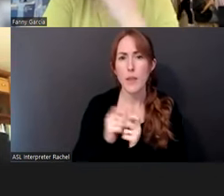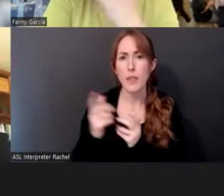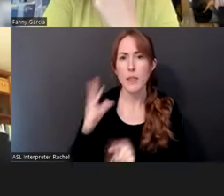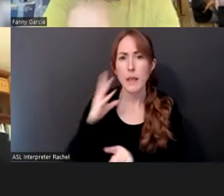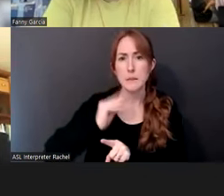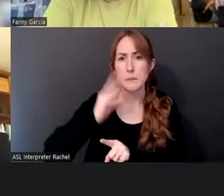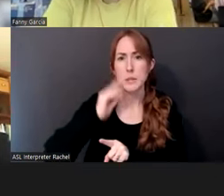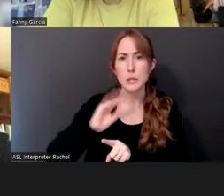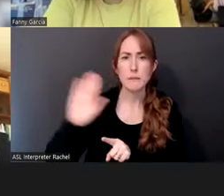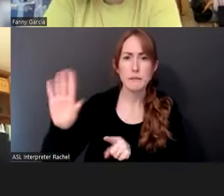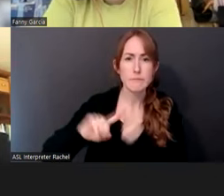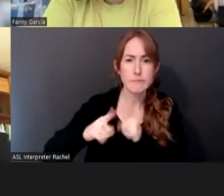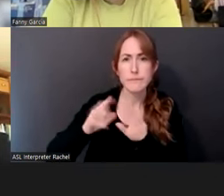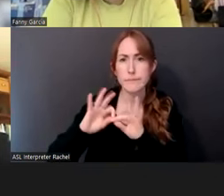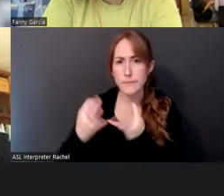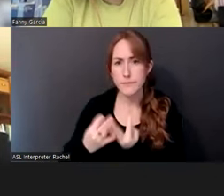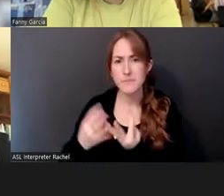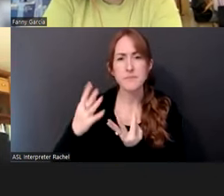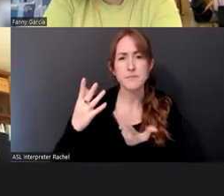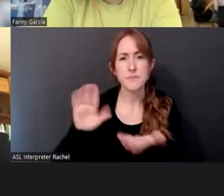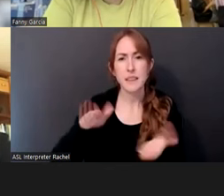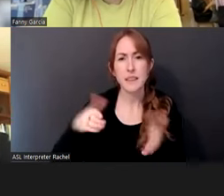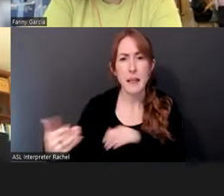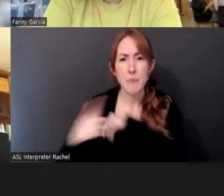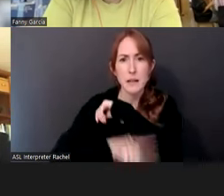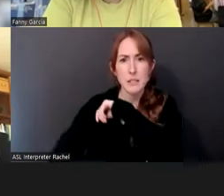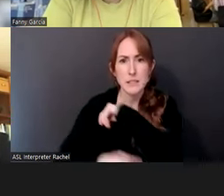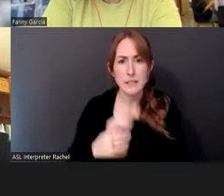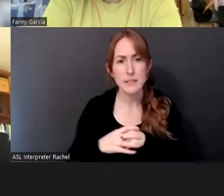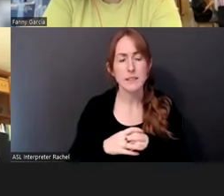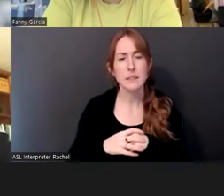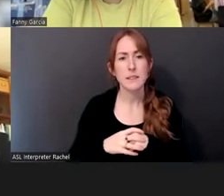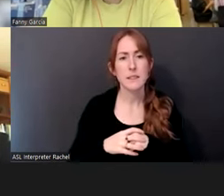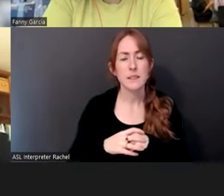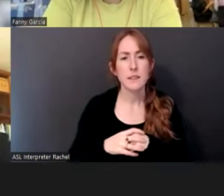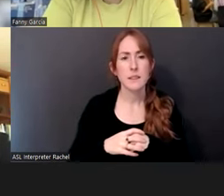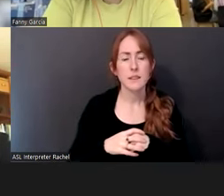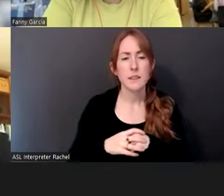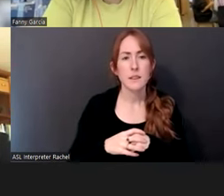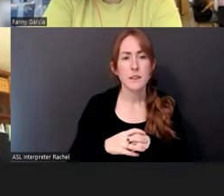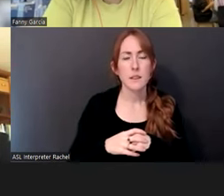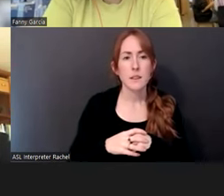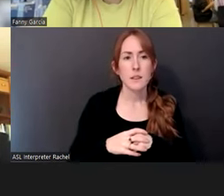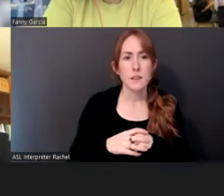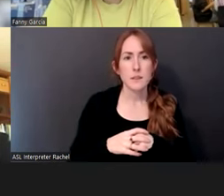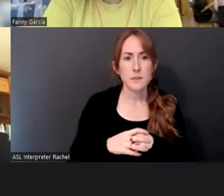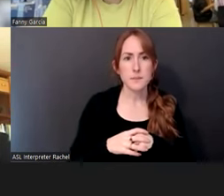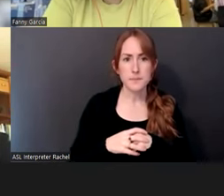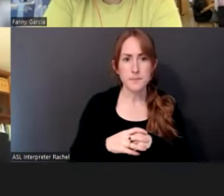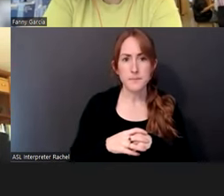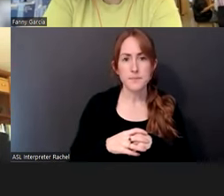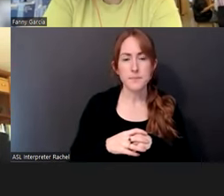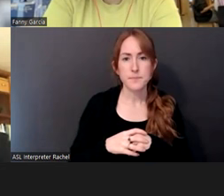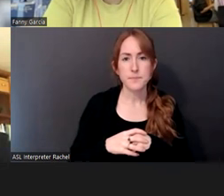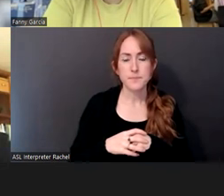about when we were asked about, you know, how we were affected, uh, or impacted by an oral history. at some point, I started to tell a